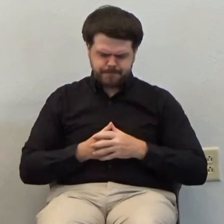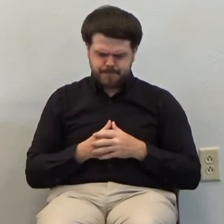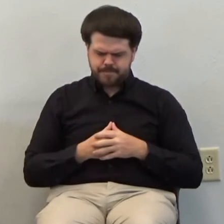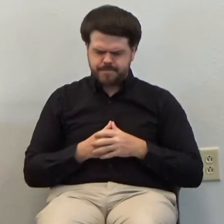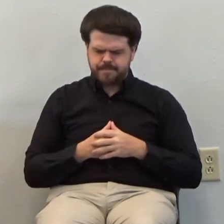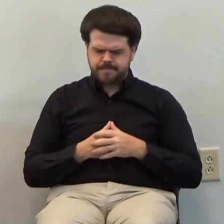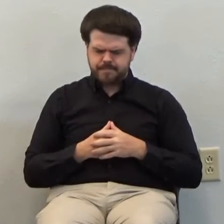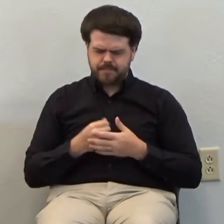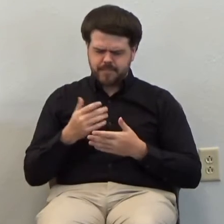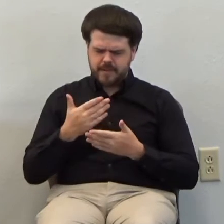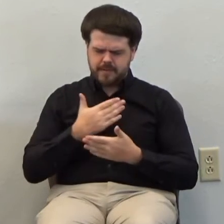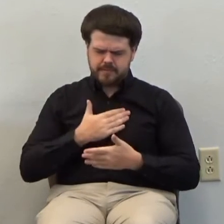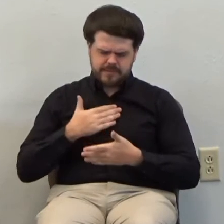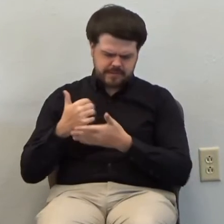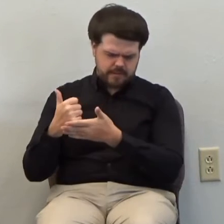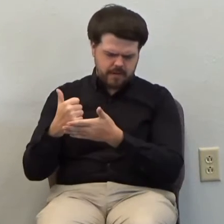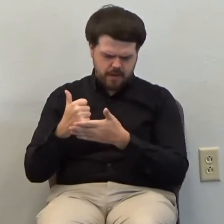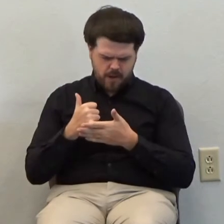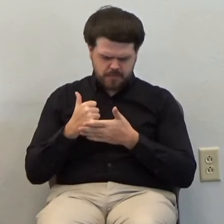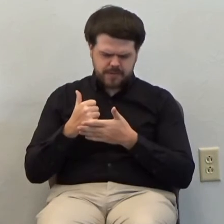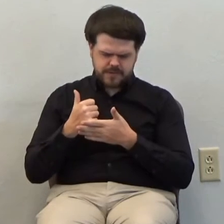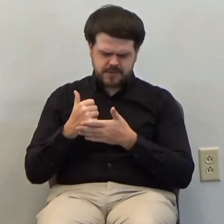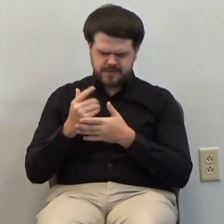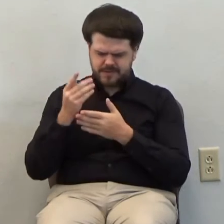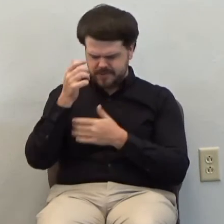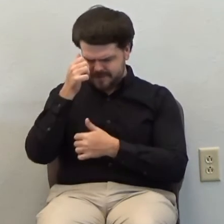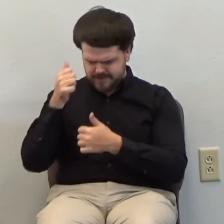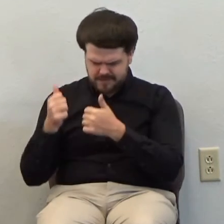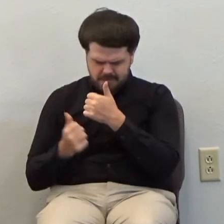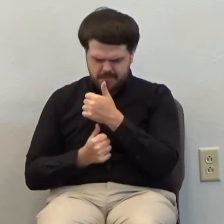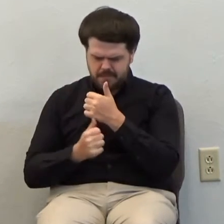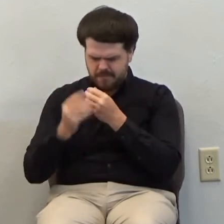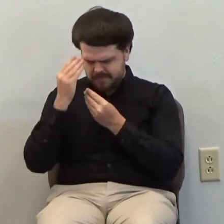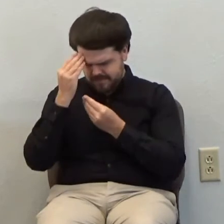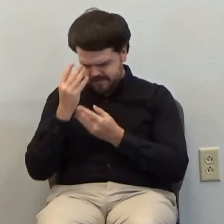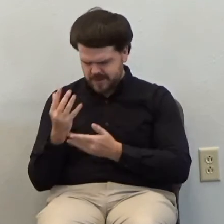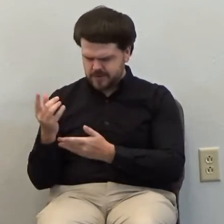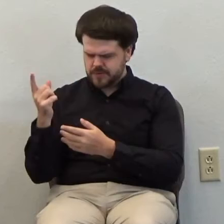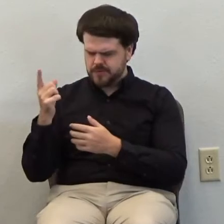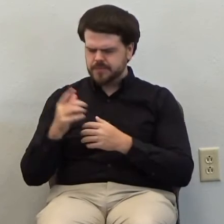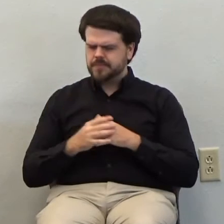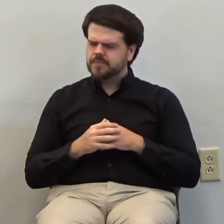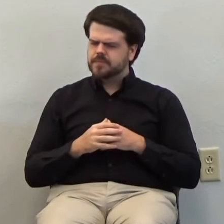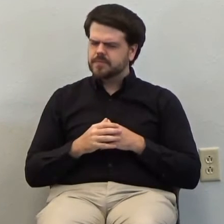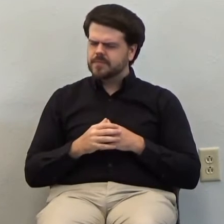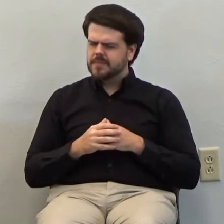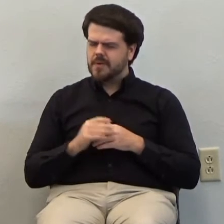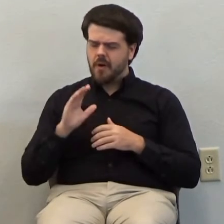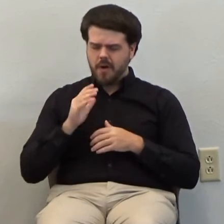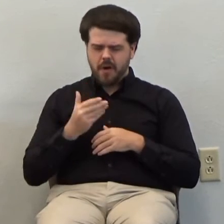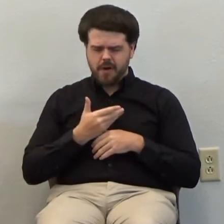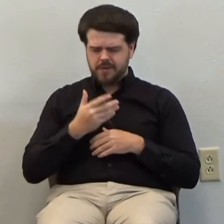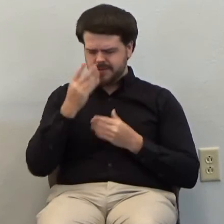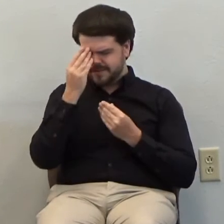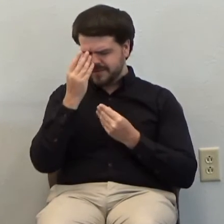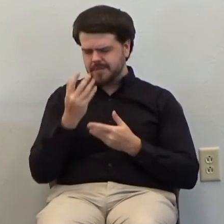help us to submit to you let our submission oh Lord not be